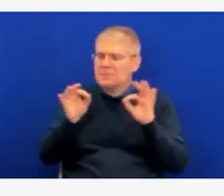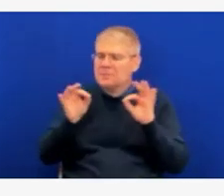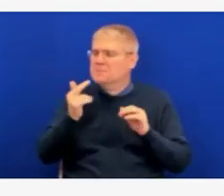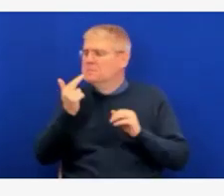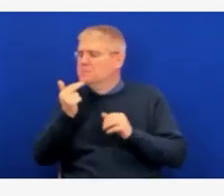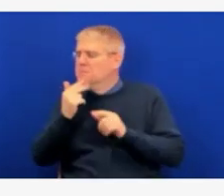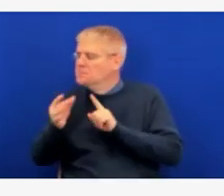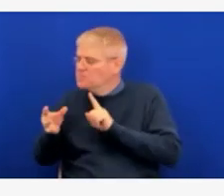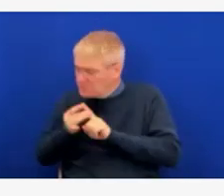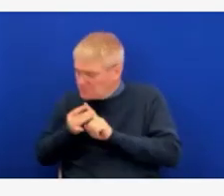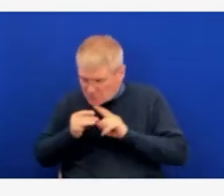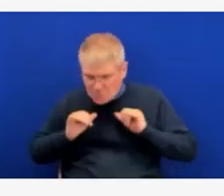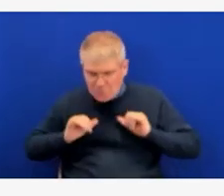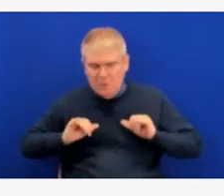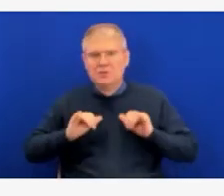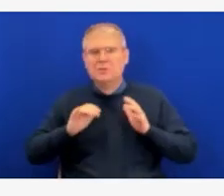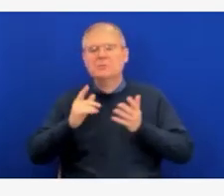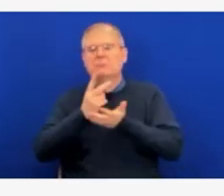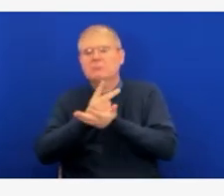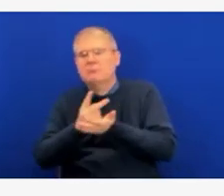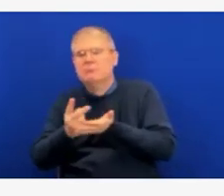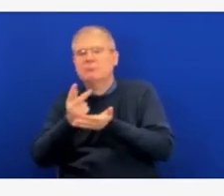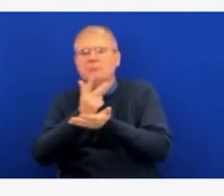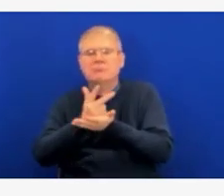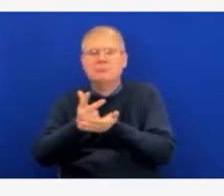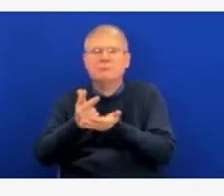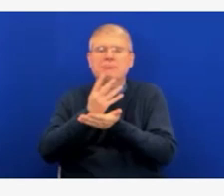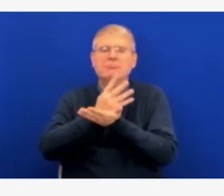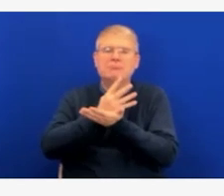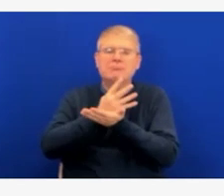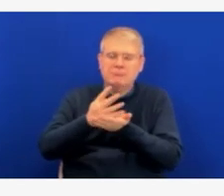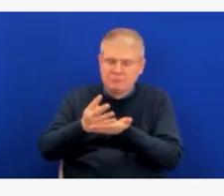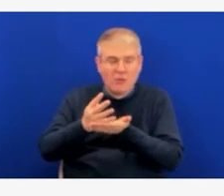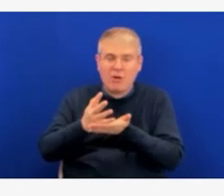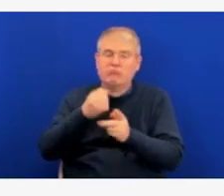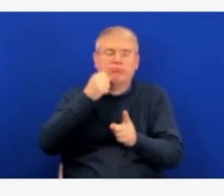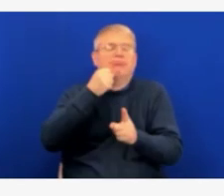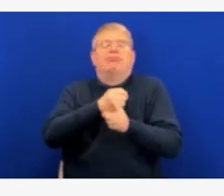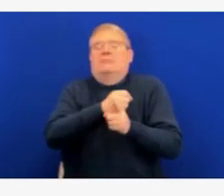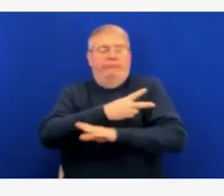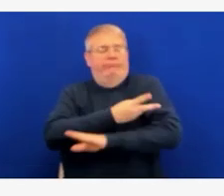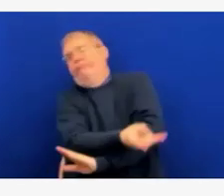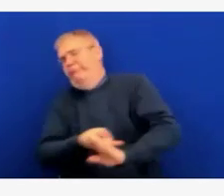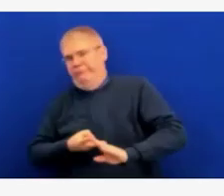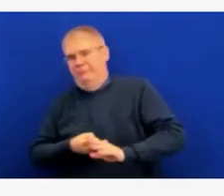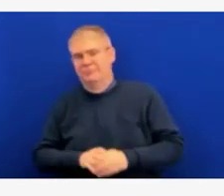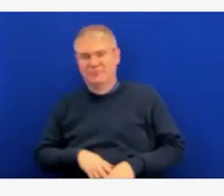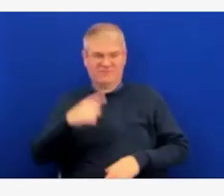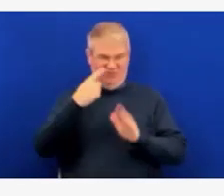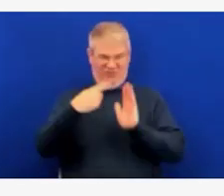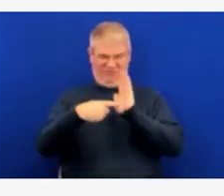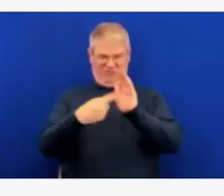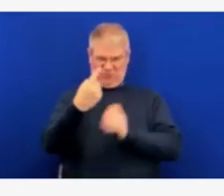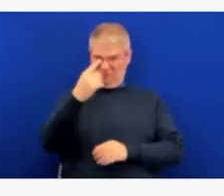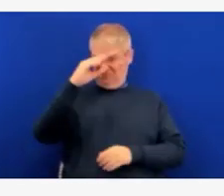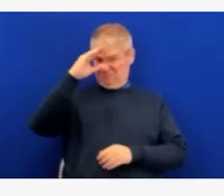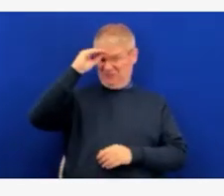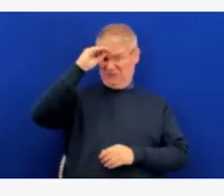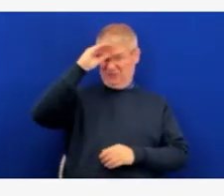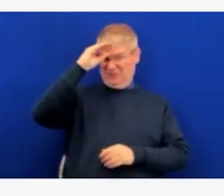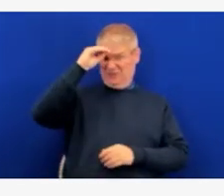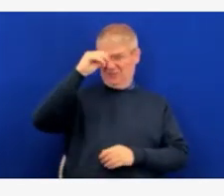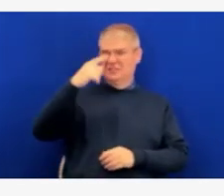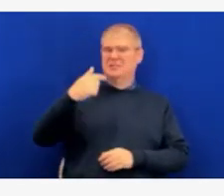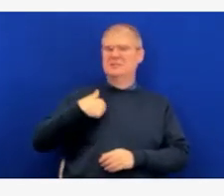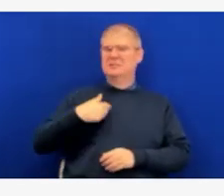mild illness and then came back to the office four weeks later extremely sick. And like many kids with MIS-19, required hospitalization